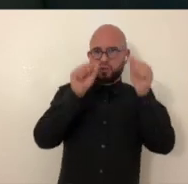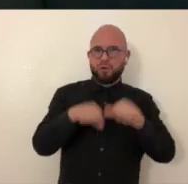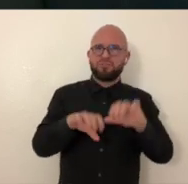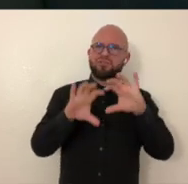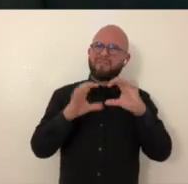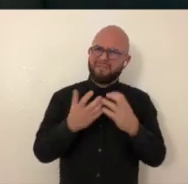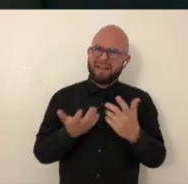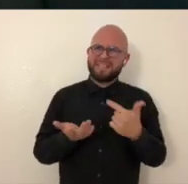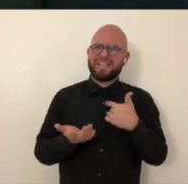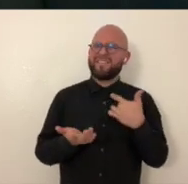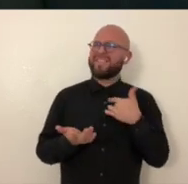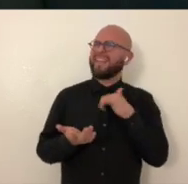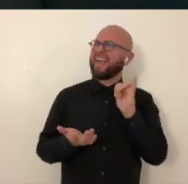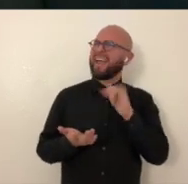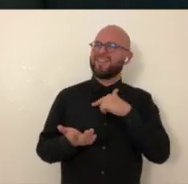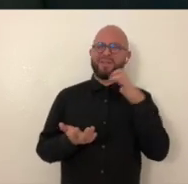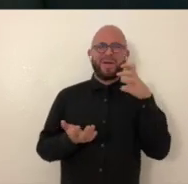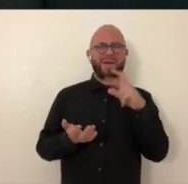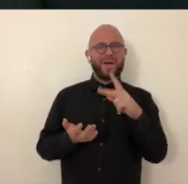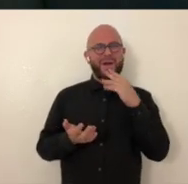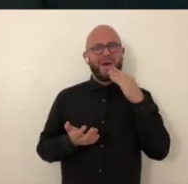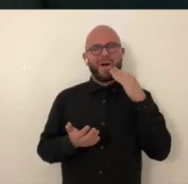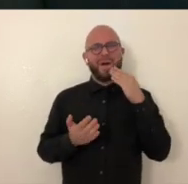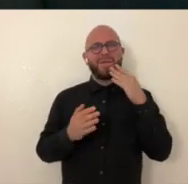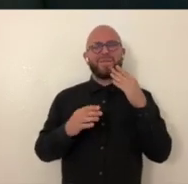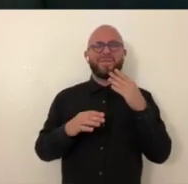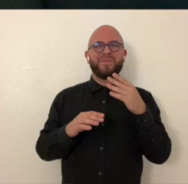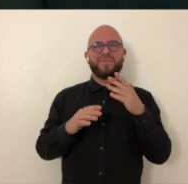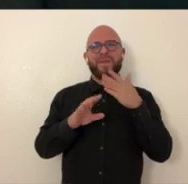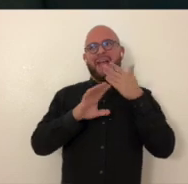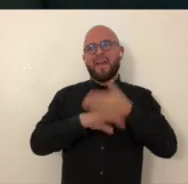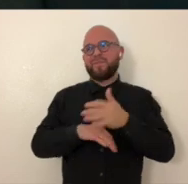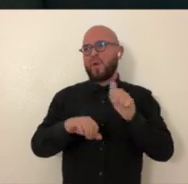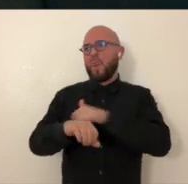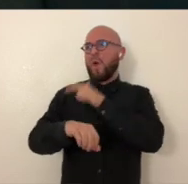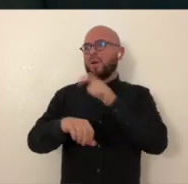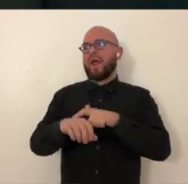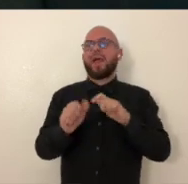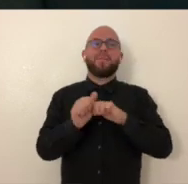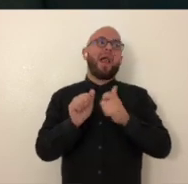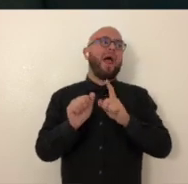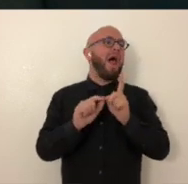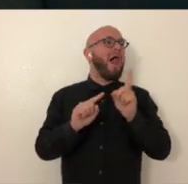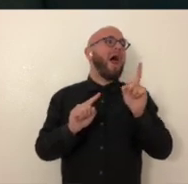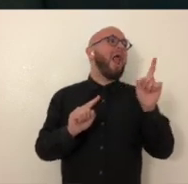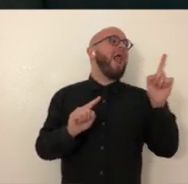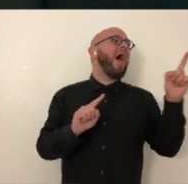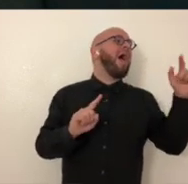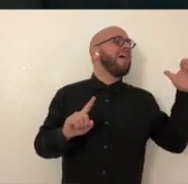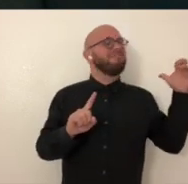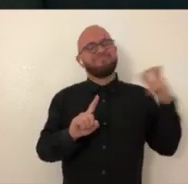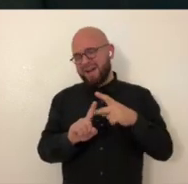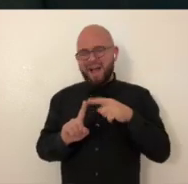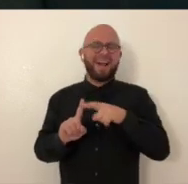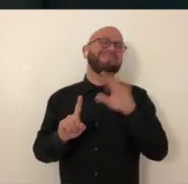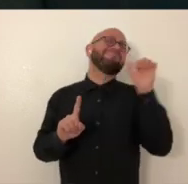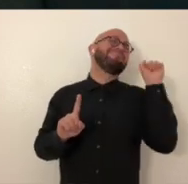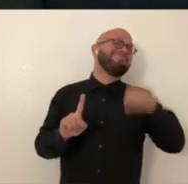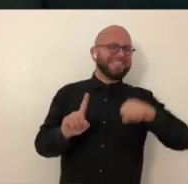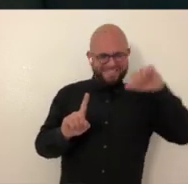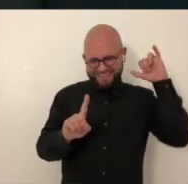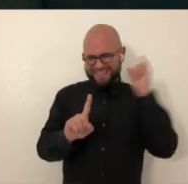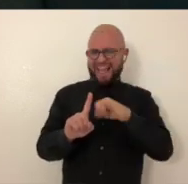a sculpture class and I was like, it was, you know, it was like returning home after you'd been away for a long time. was like, all right, you know,